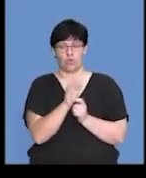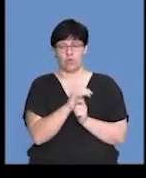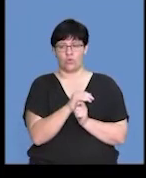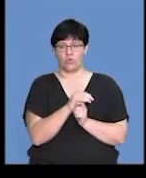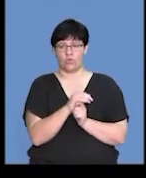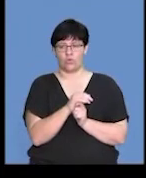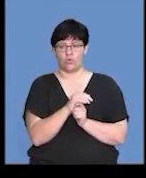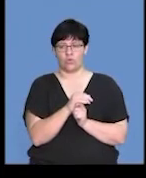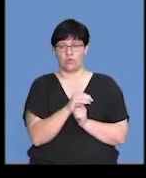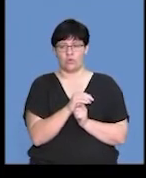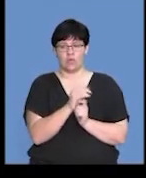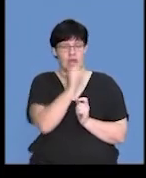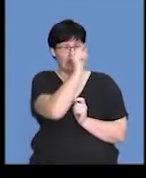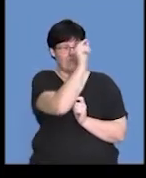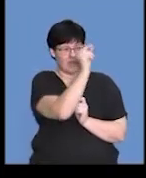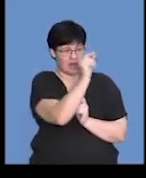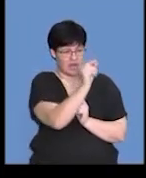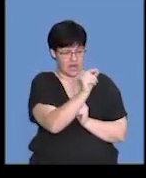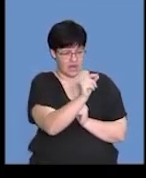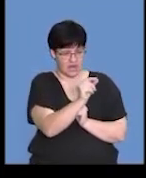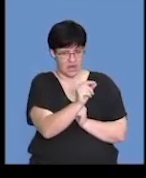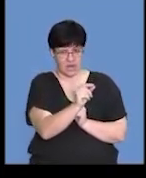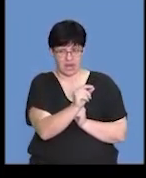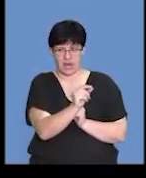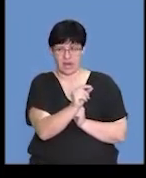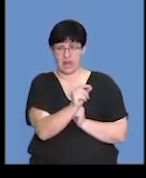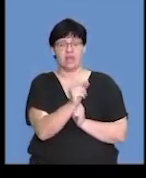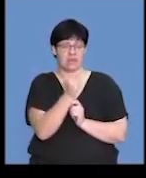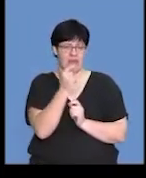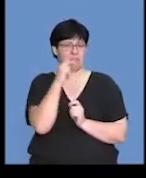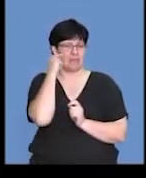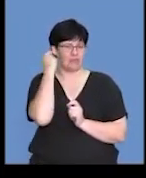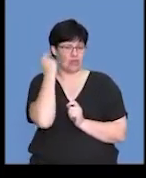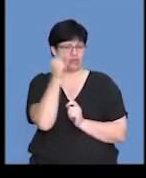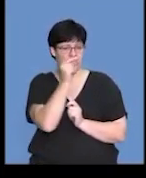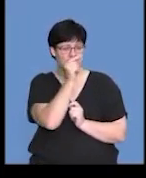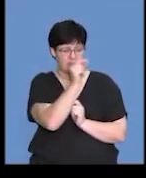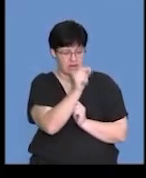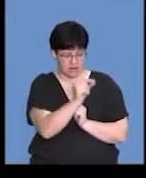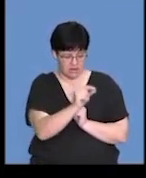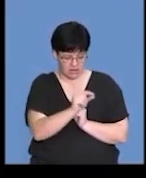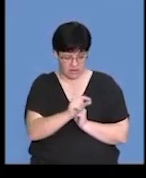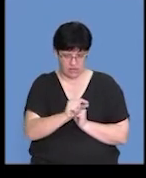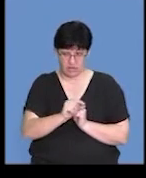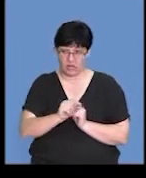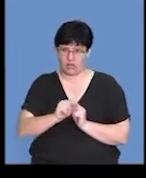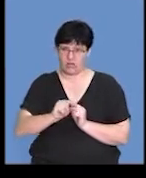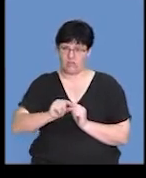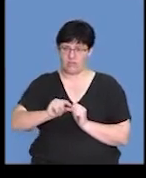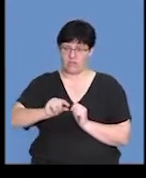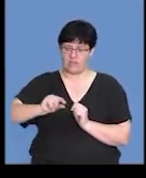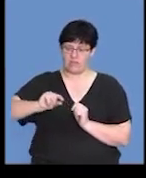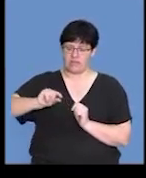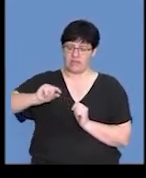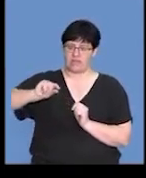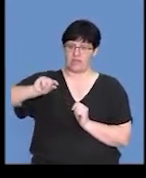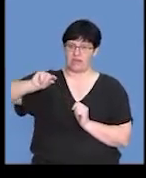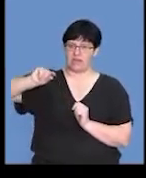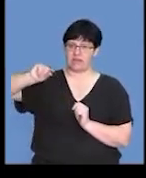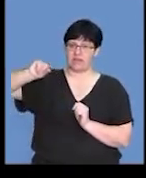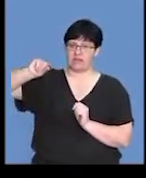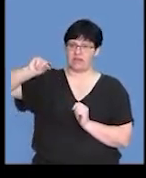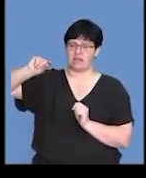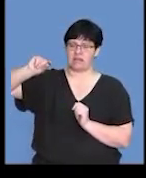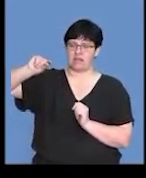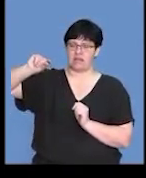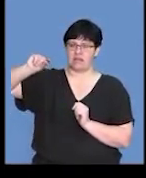was a thinning of it, and that would be menstruation. And then, gradually, that starts to thicken up there, and